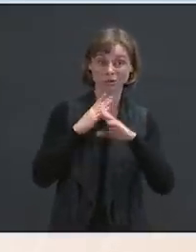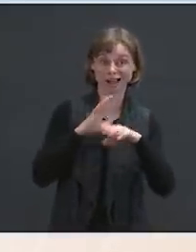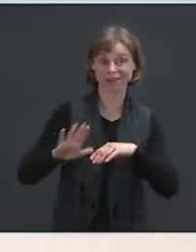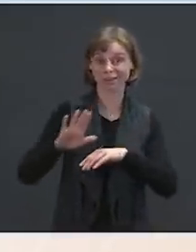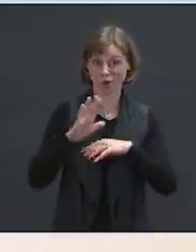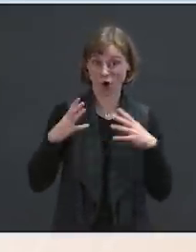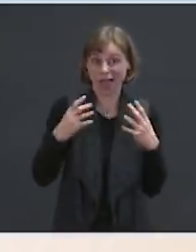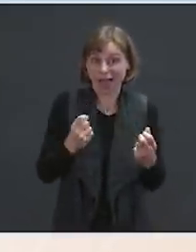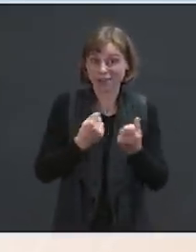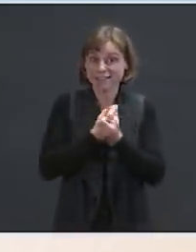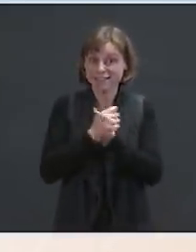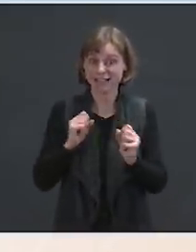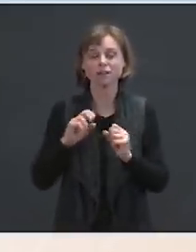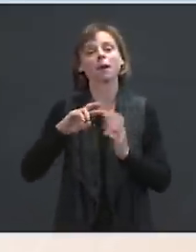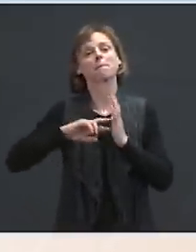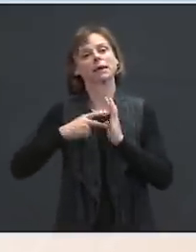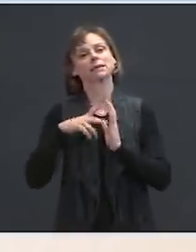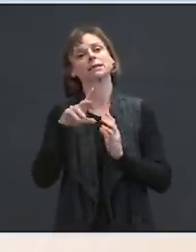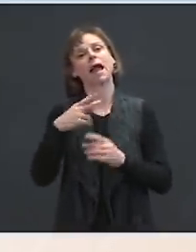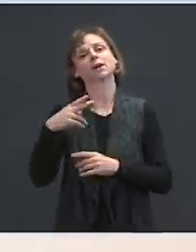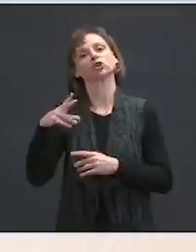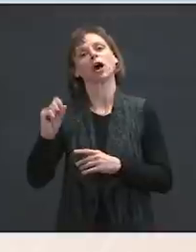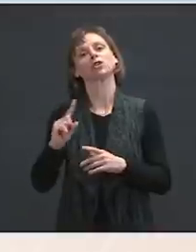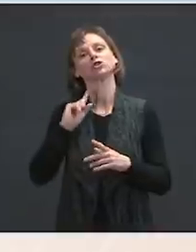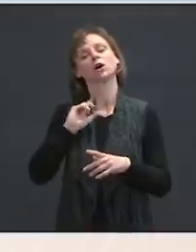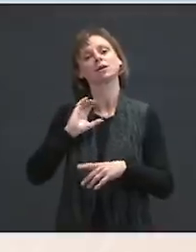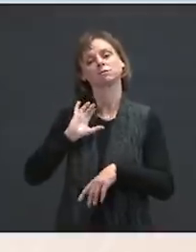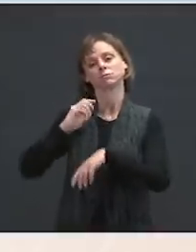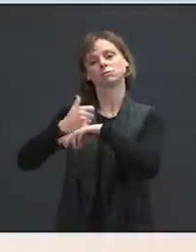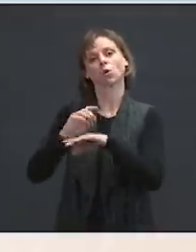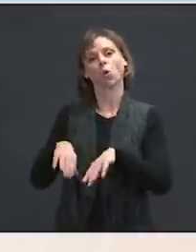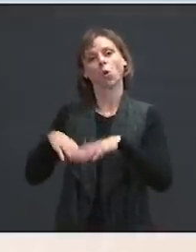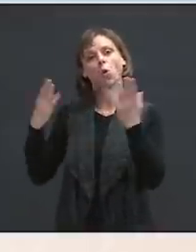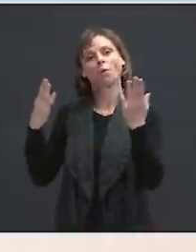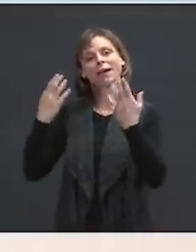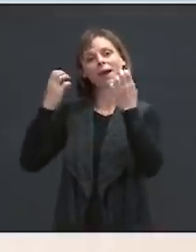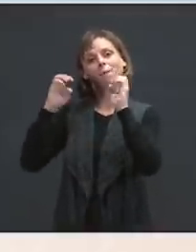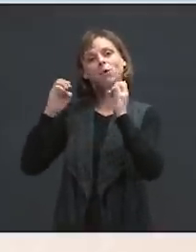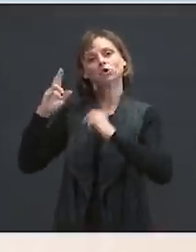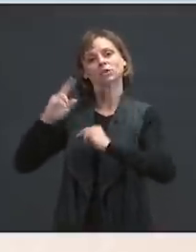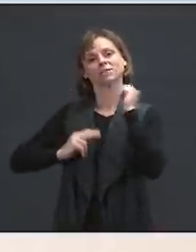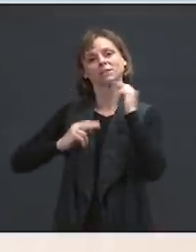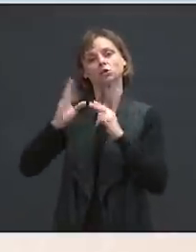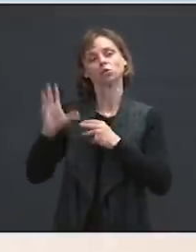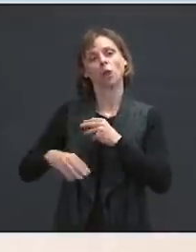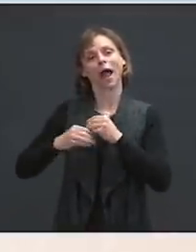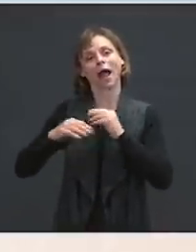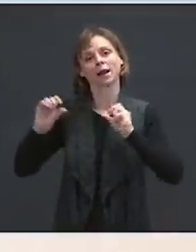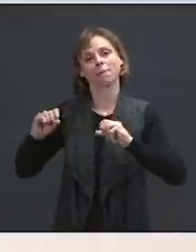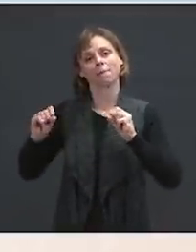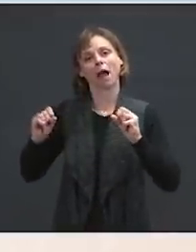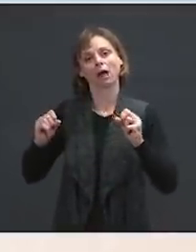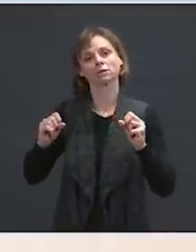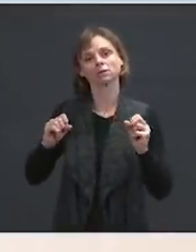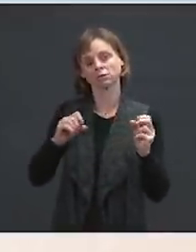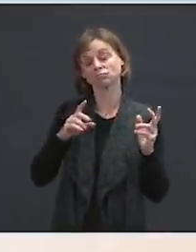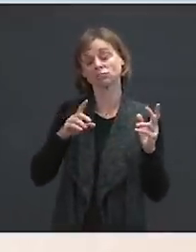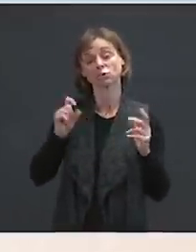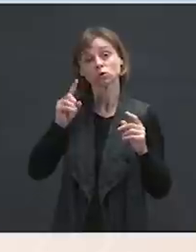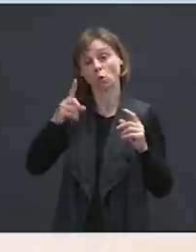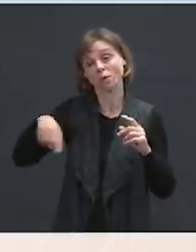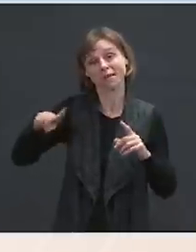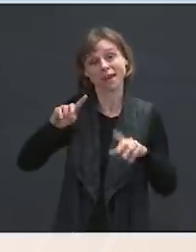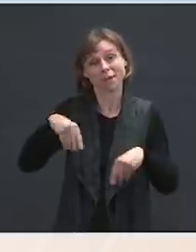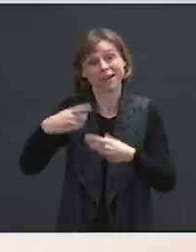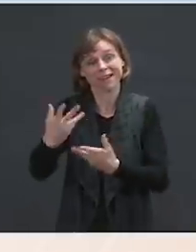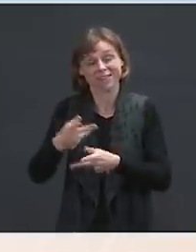HHS took steps to open an emergency facility to add capacity where these children can be provided the care they need while they are safely — before